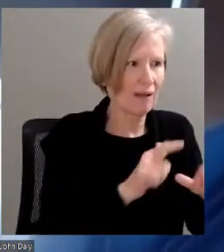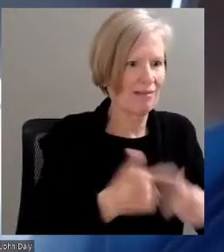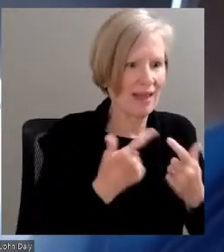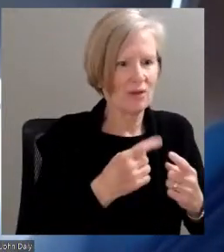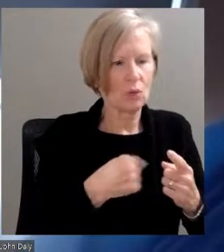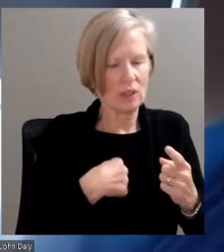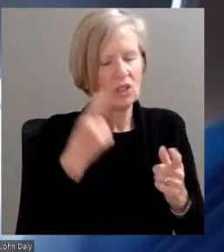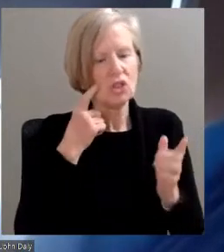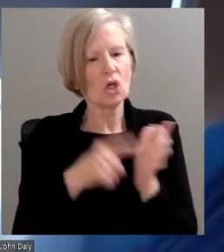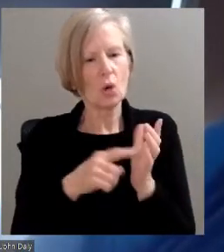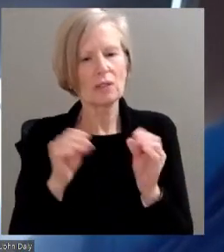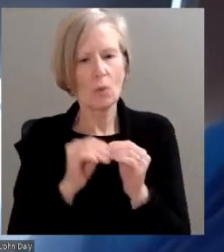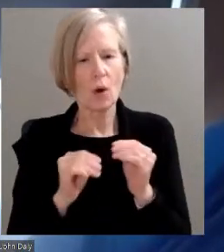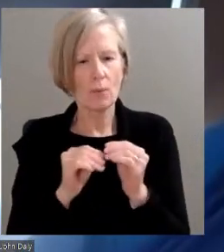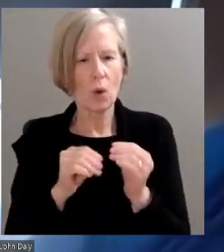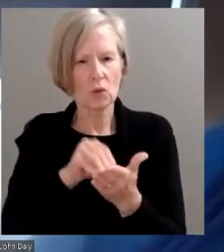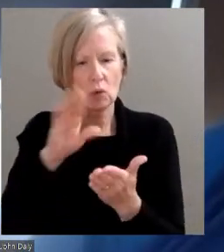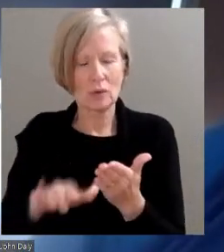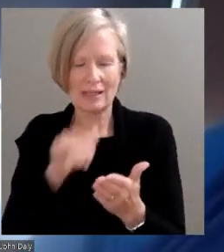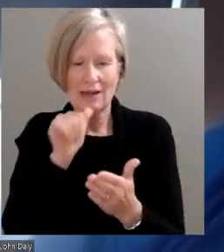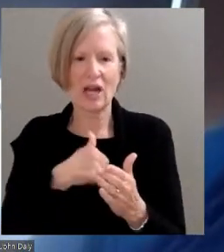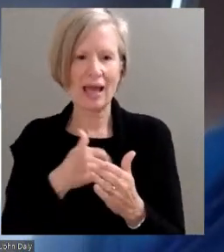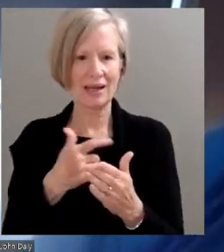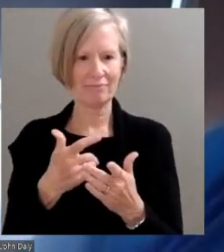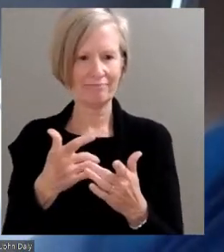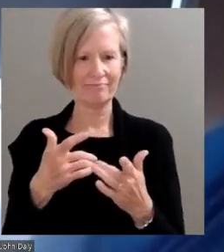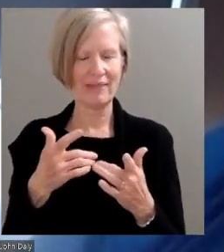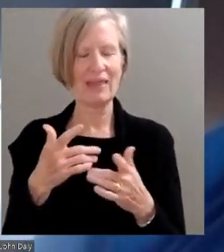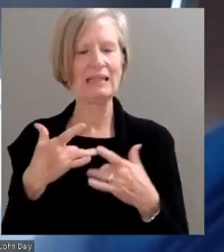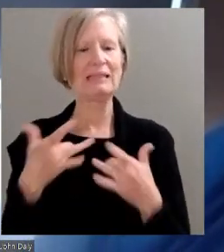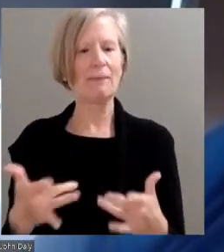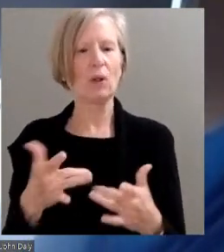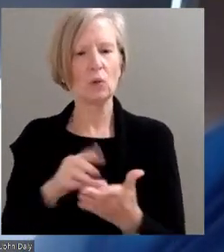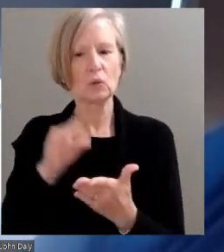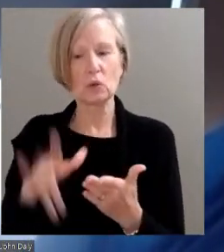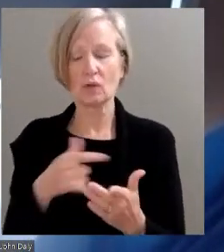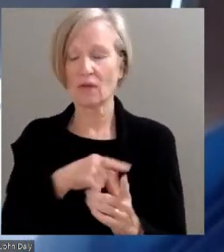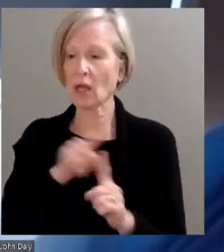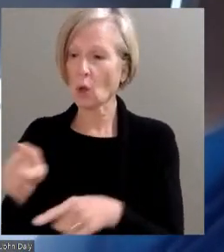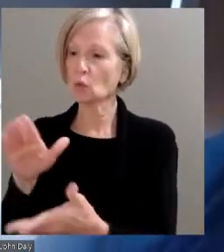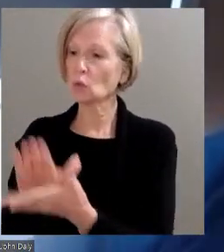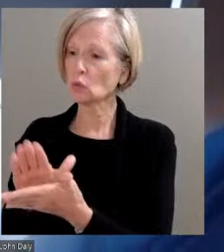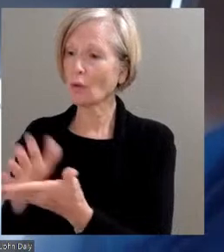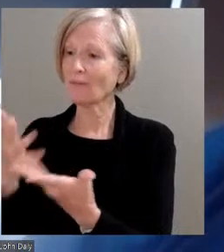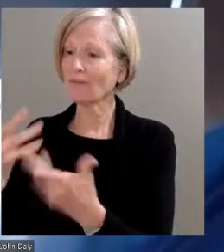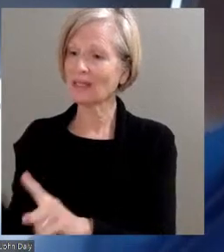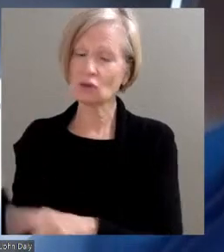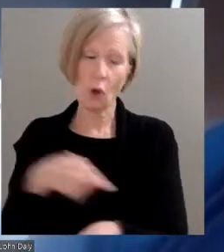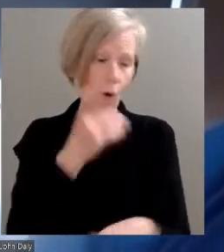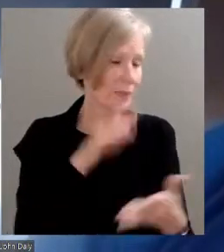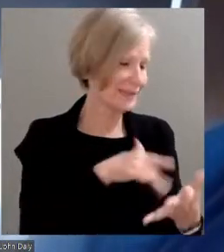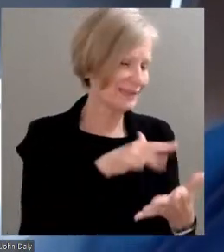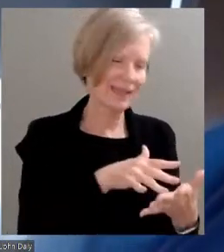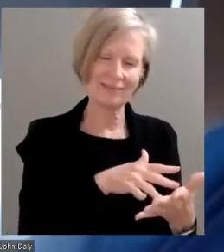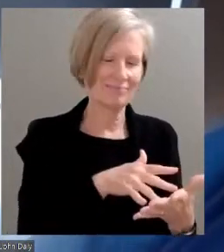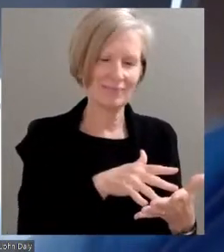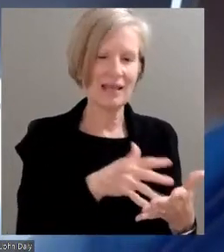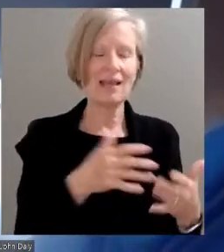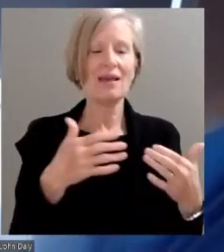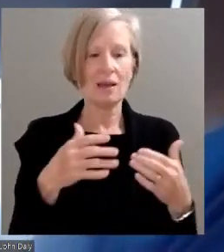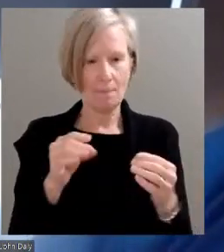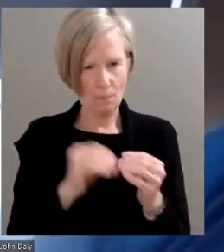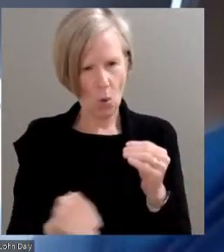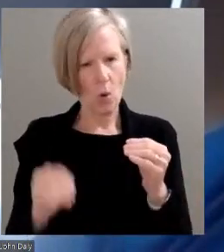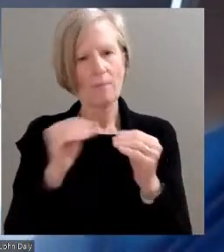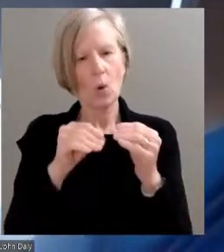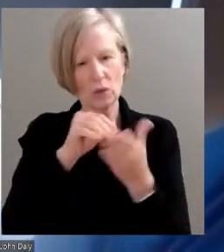not be the traditional student that comes in and only goes to school and goes home and studies and does some other things. We're going to have more and